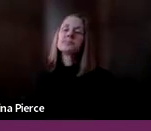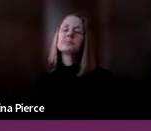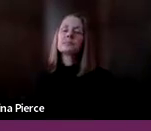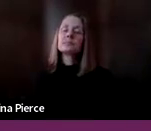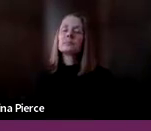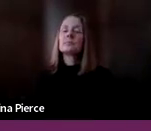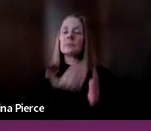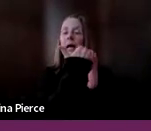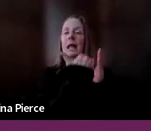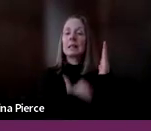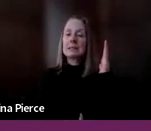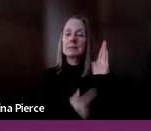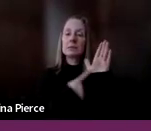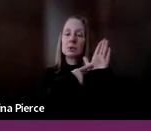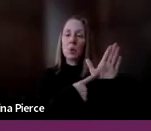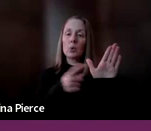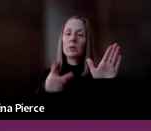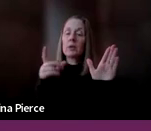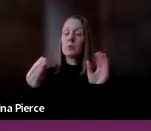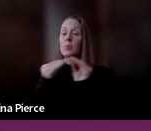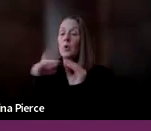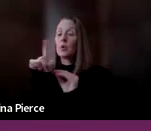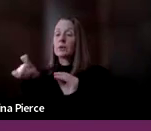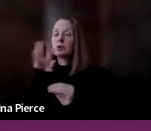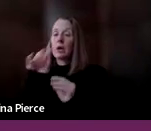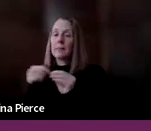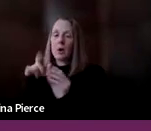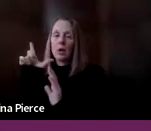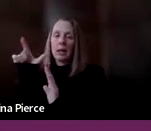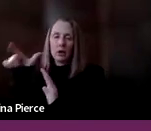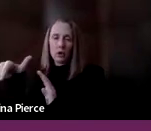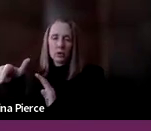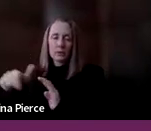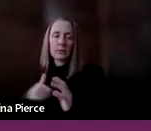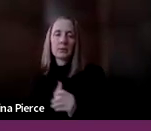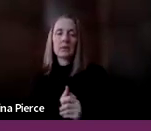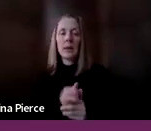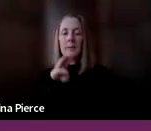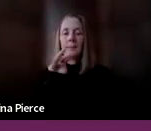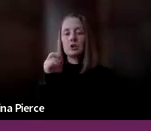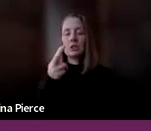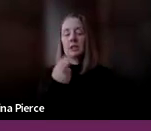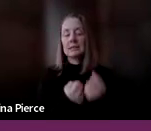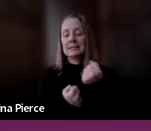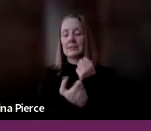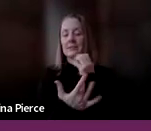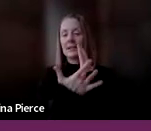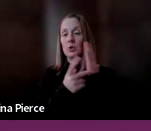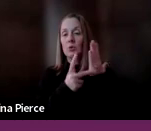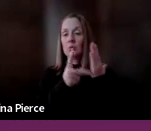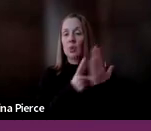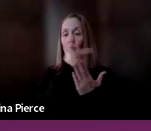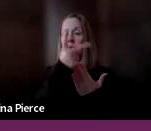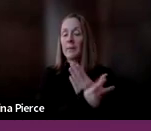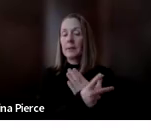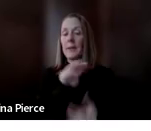you have additional questions we can talk about those later so the michigan assistive technology program um is housed at the michigan